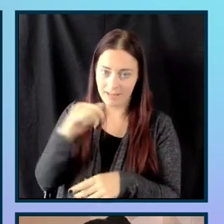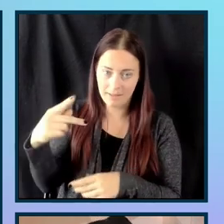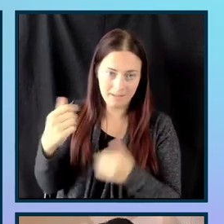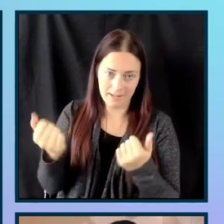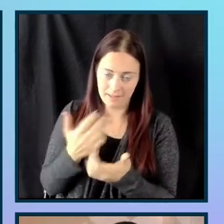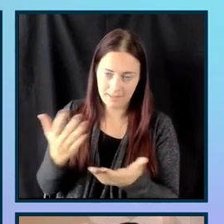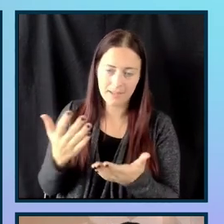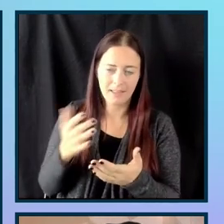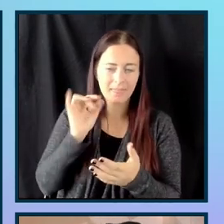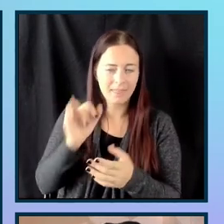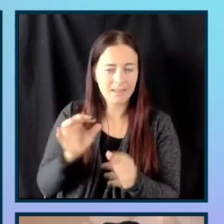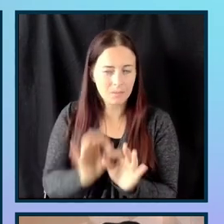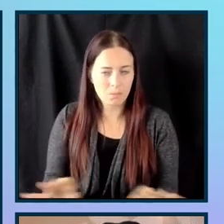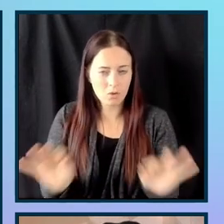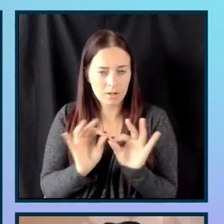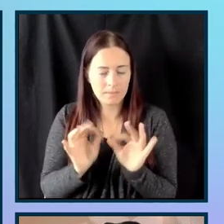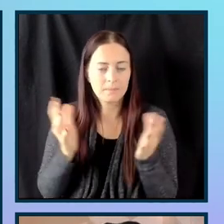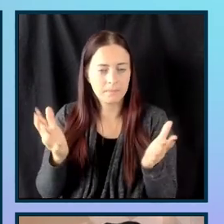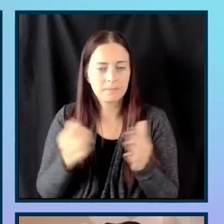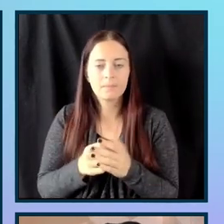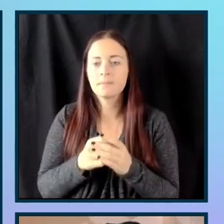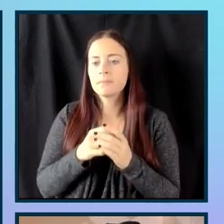design considerations for forms.